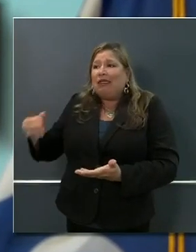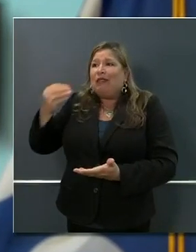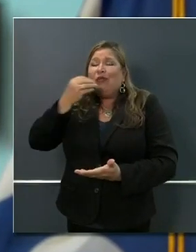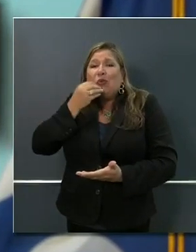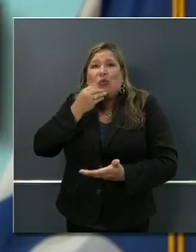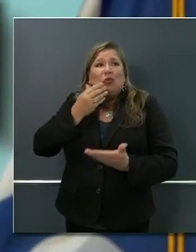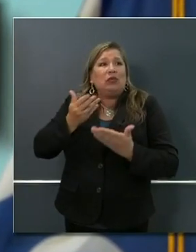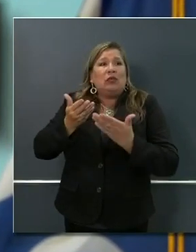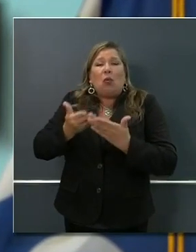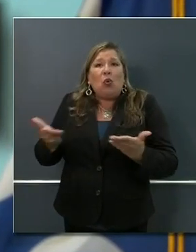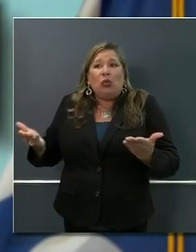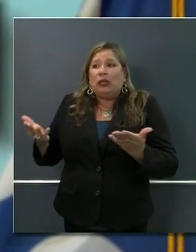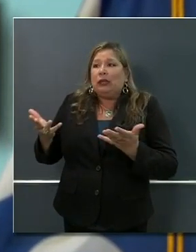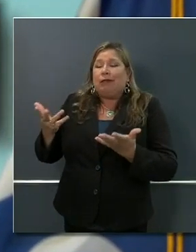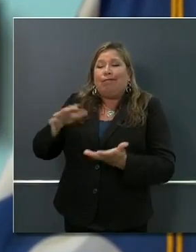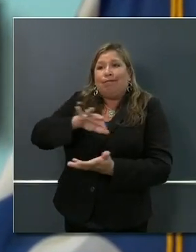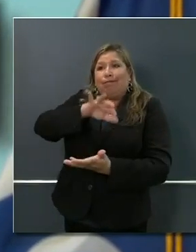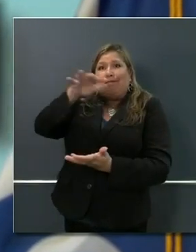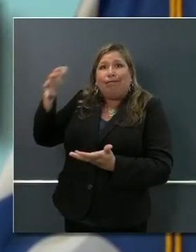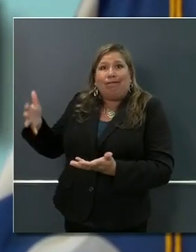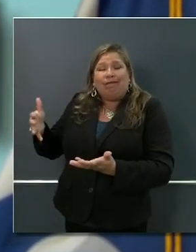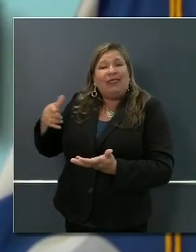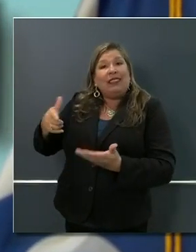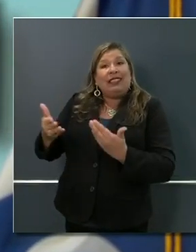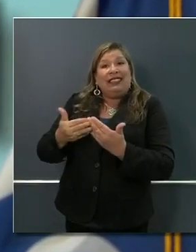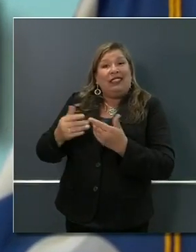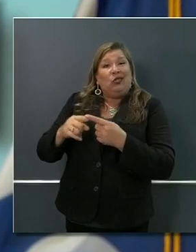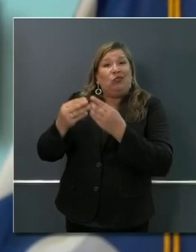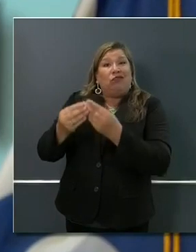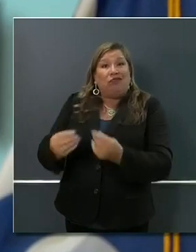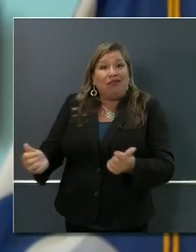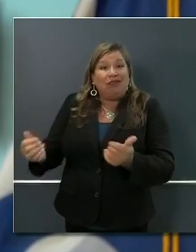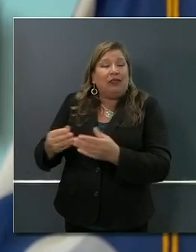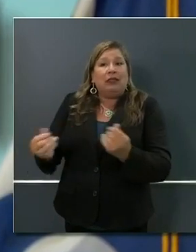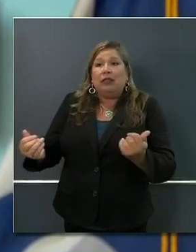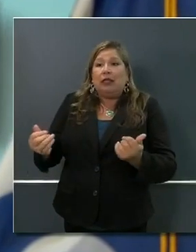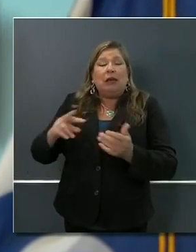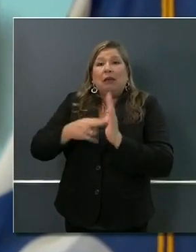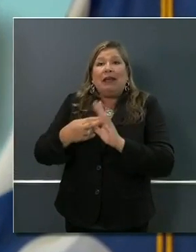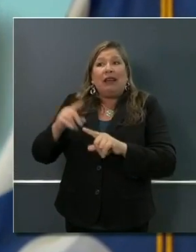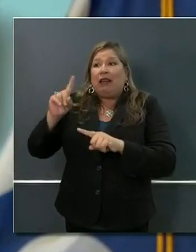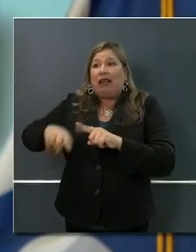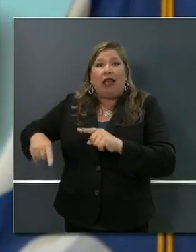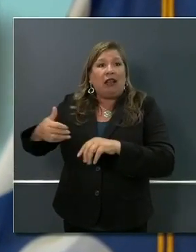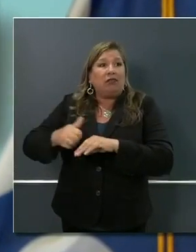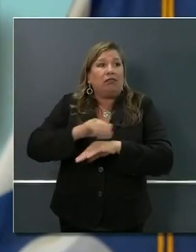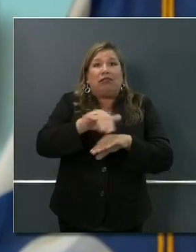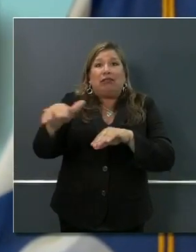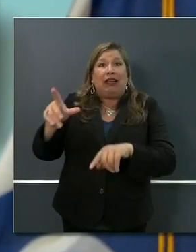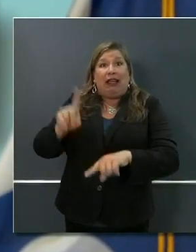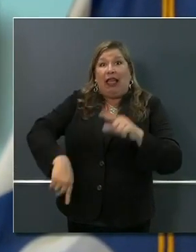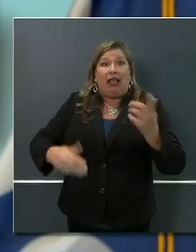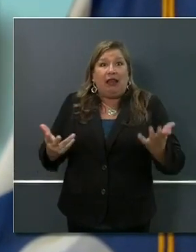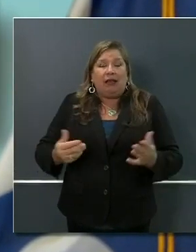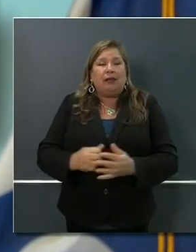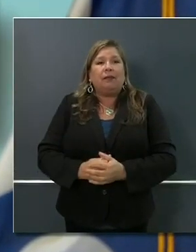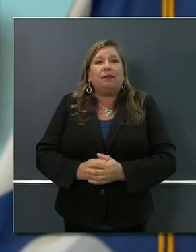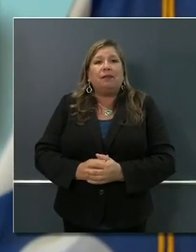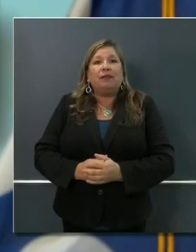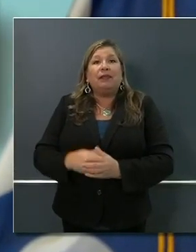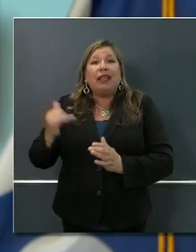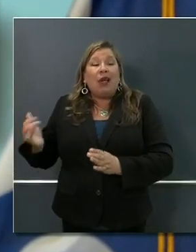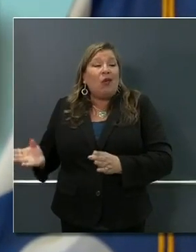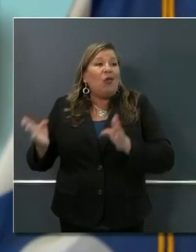in many respects, as perishable items, some of them, they cannot distribute. We have food banks that